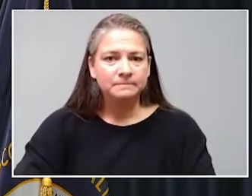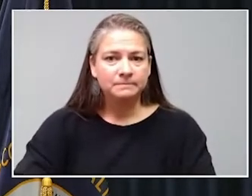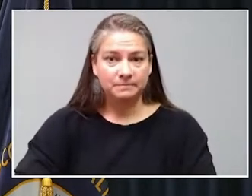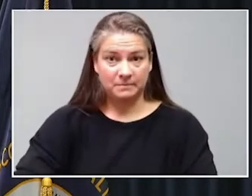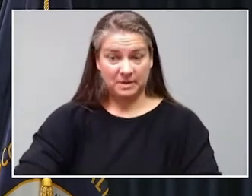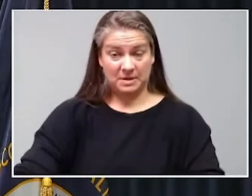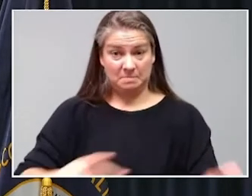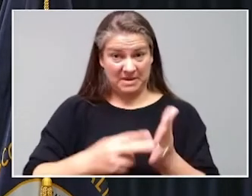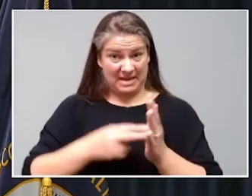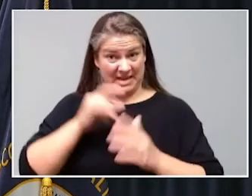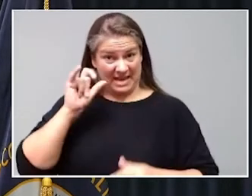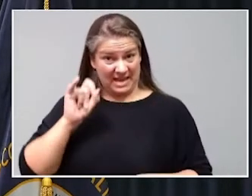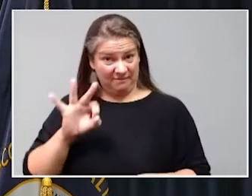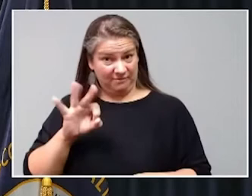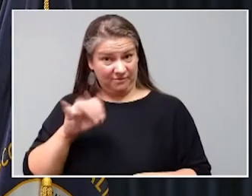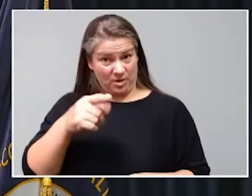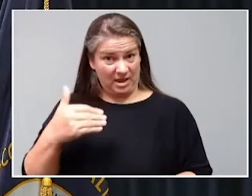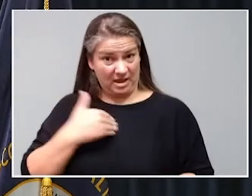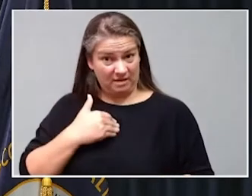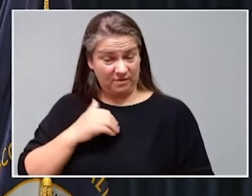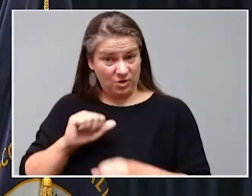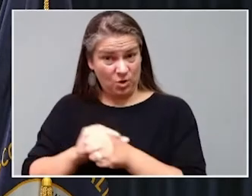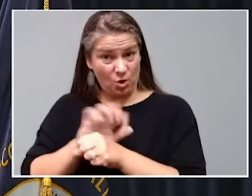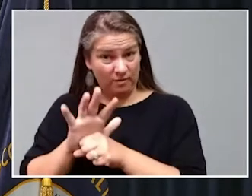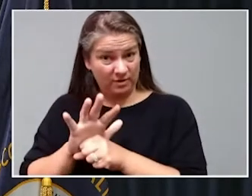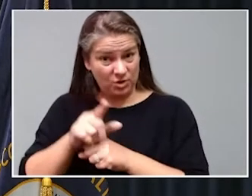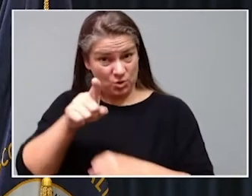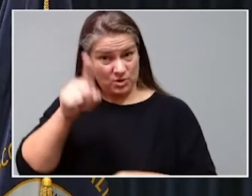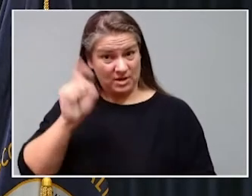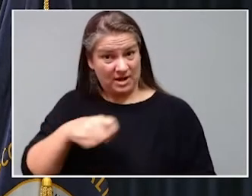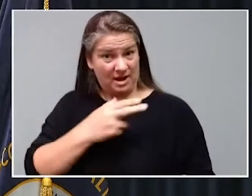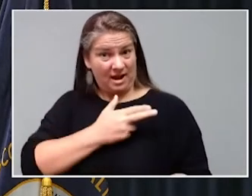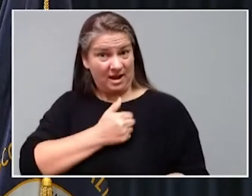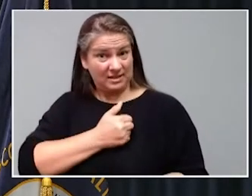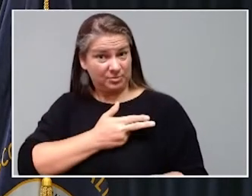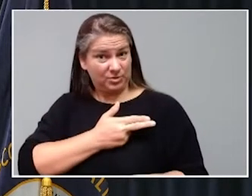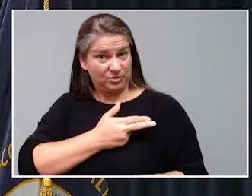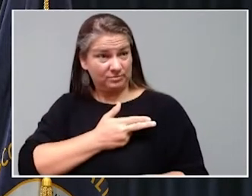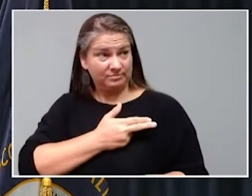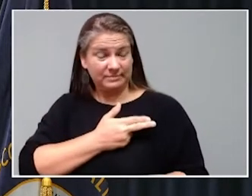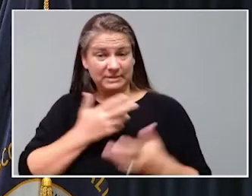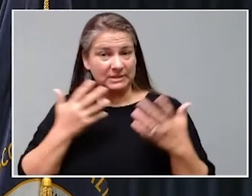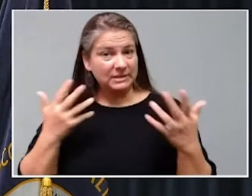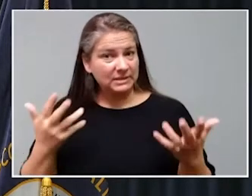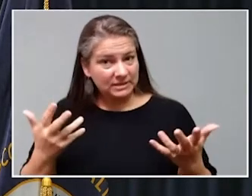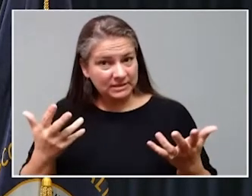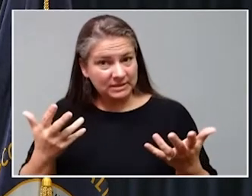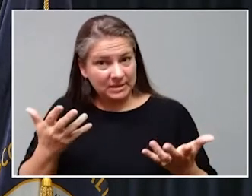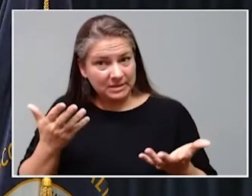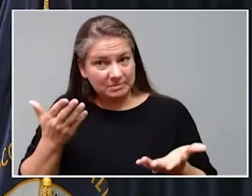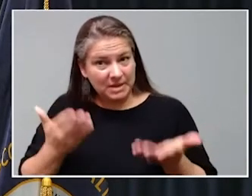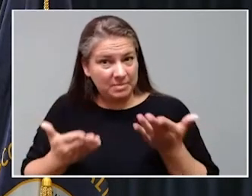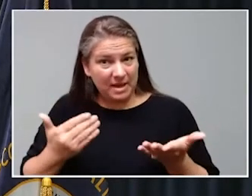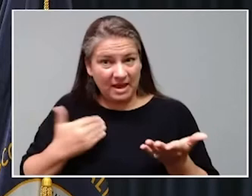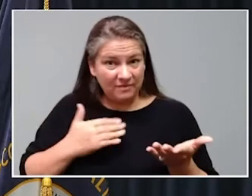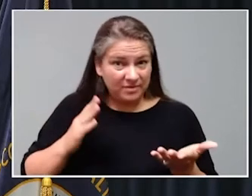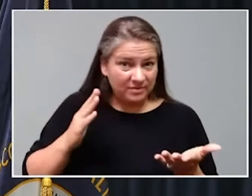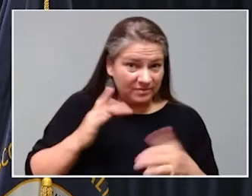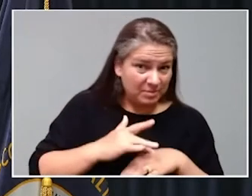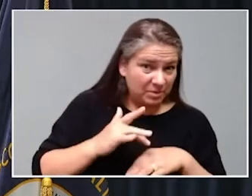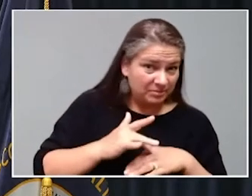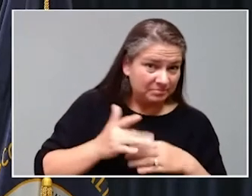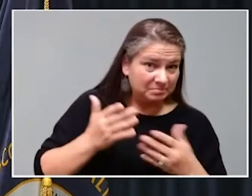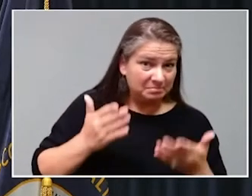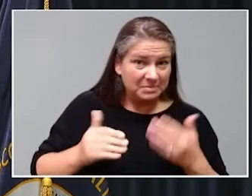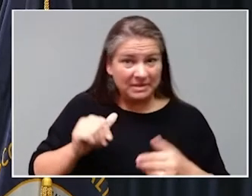there has never been a greater likelihood that there's not a bed for you or your family members or your friends. At the same time,